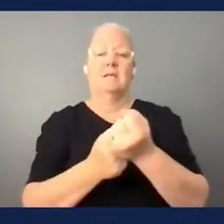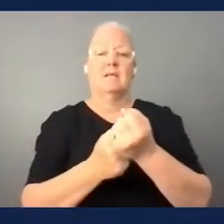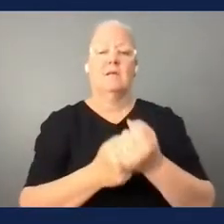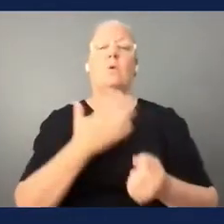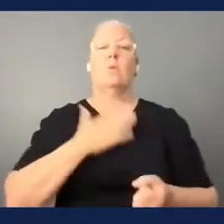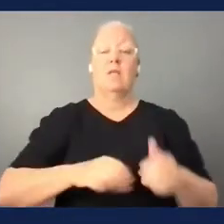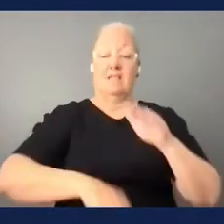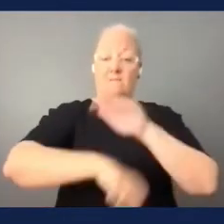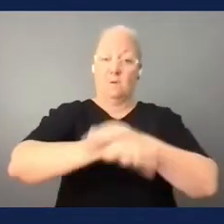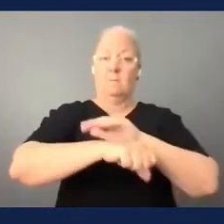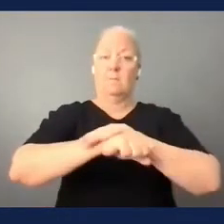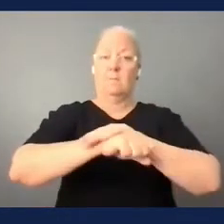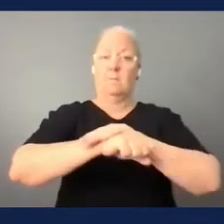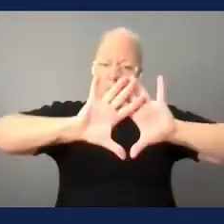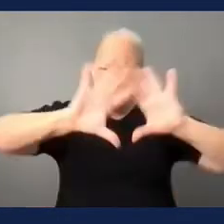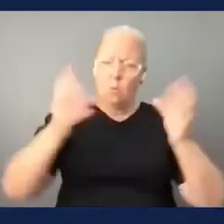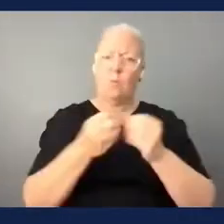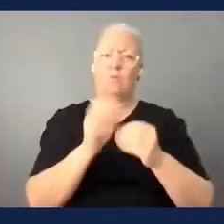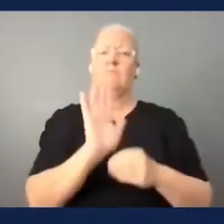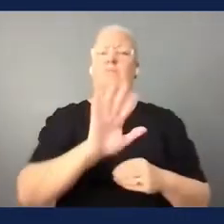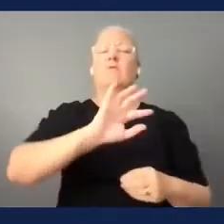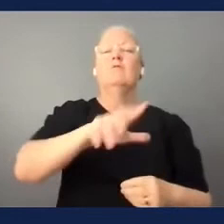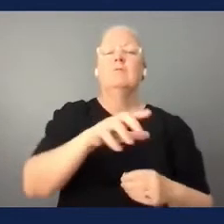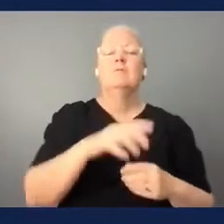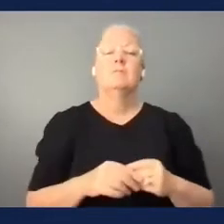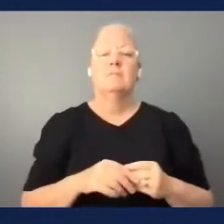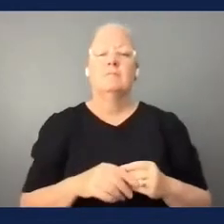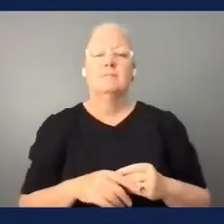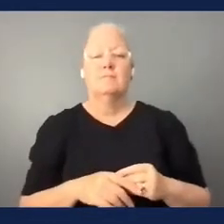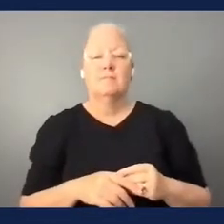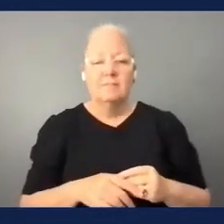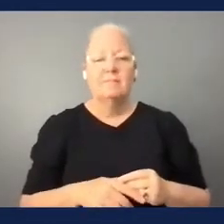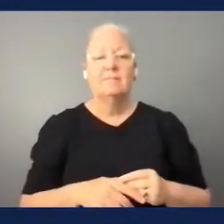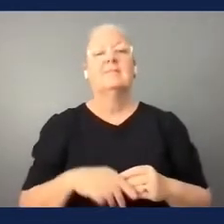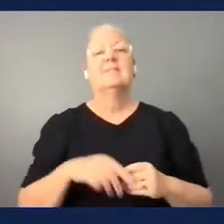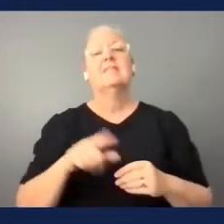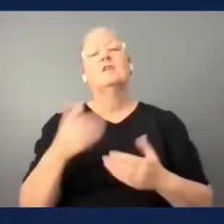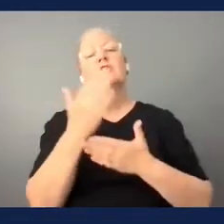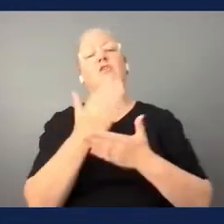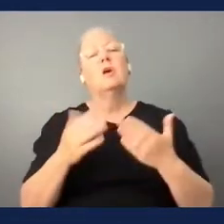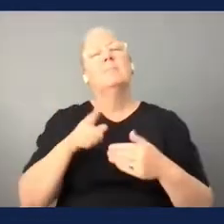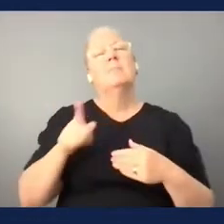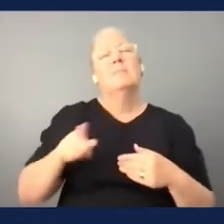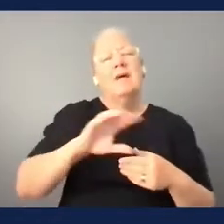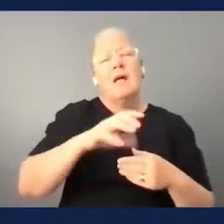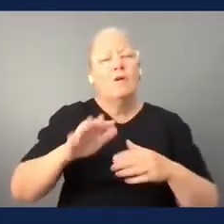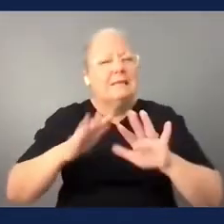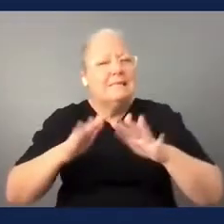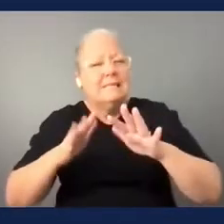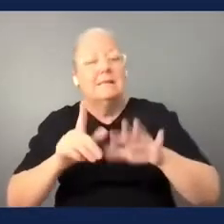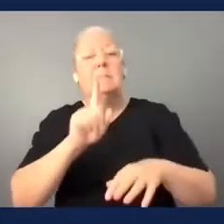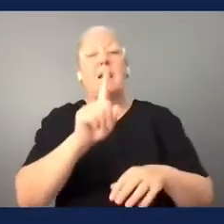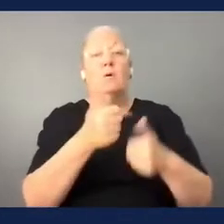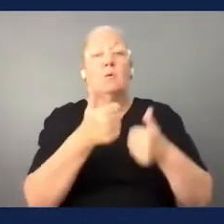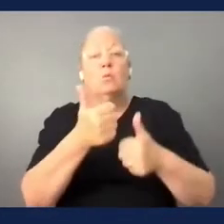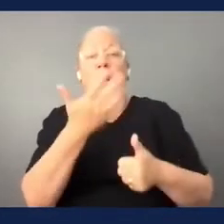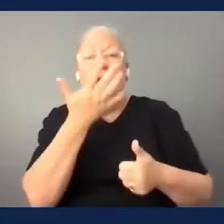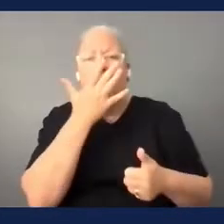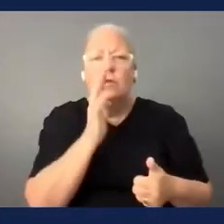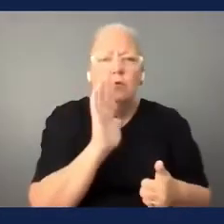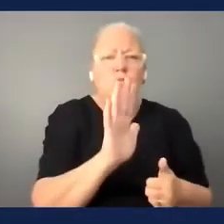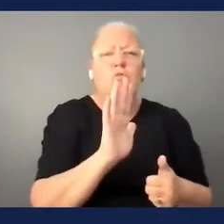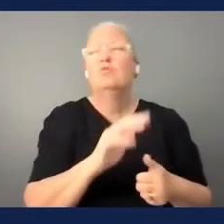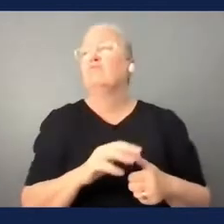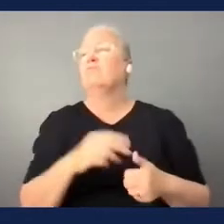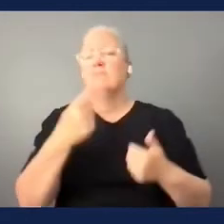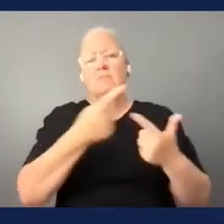football is not developed well in these countries but with the right attitude the right work and then by working together they can achieve that